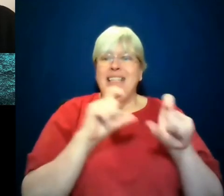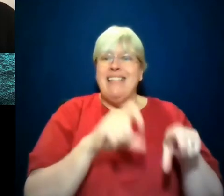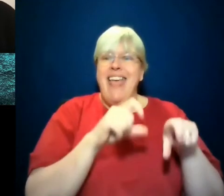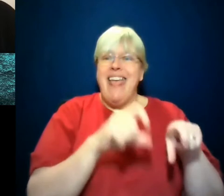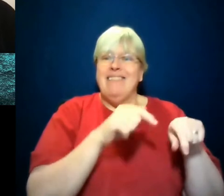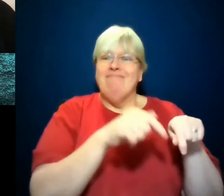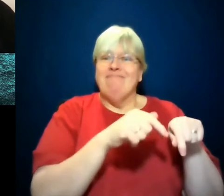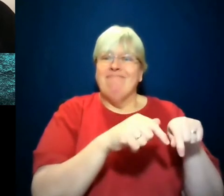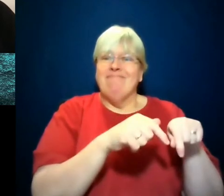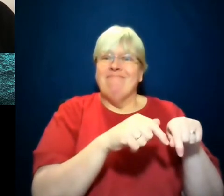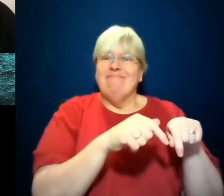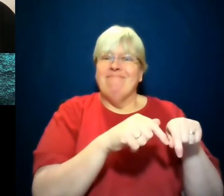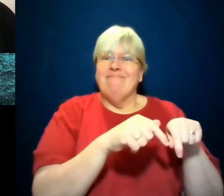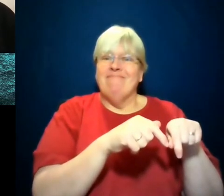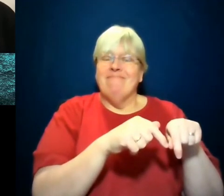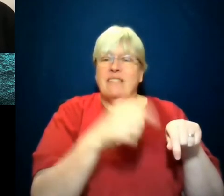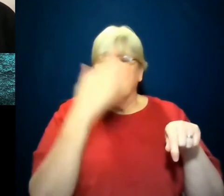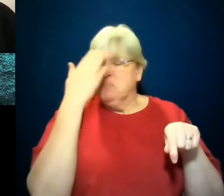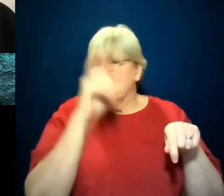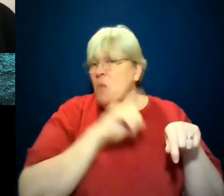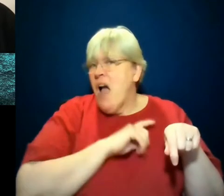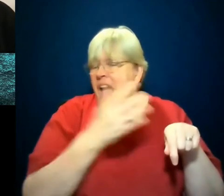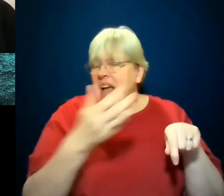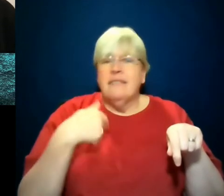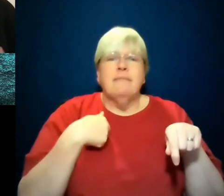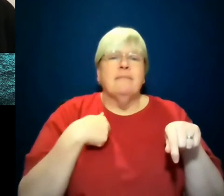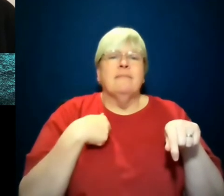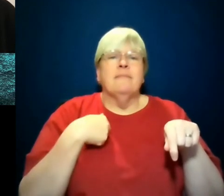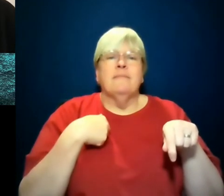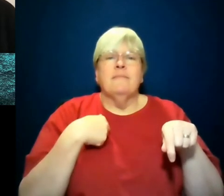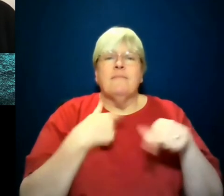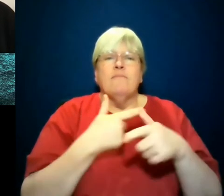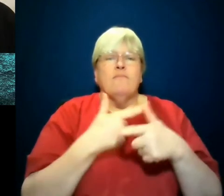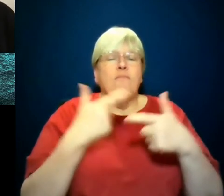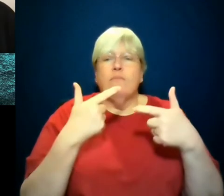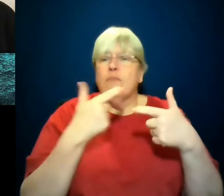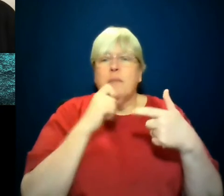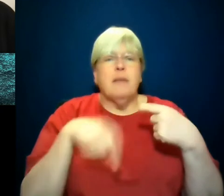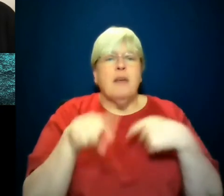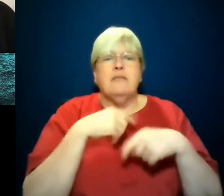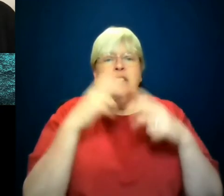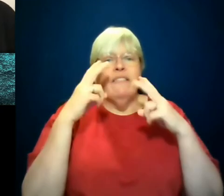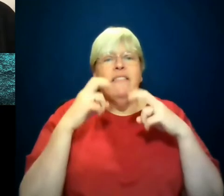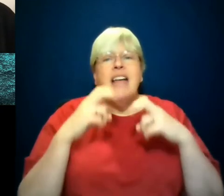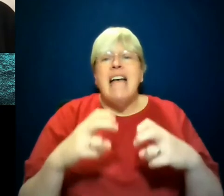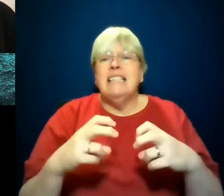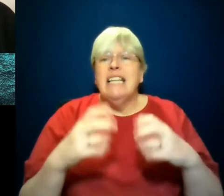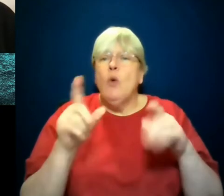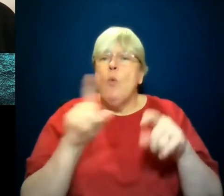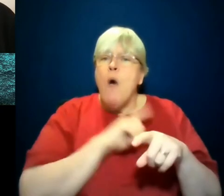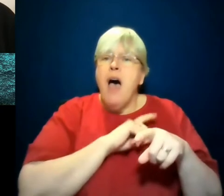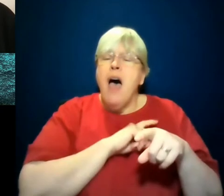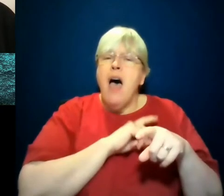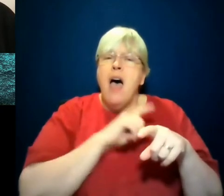book is investigating why. A lot of this series is investigating why. As it's investigating Darren's complicated